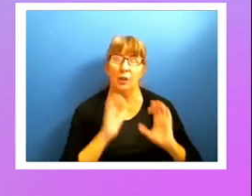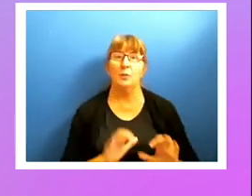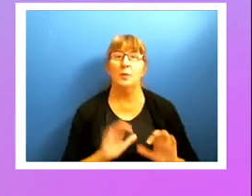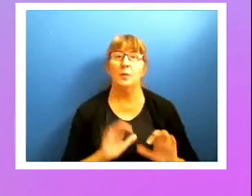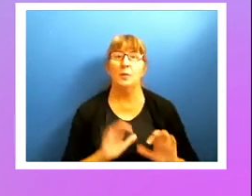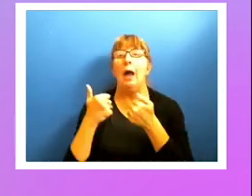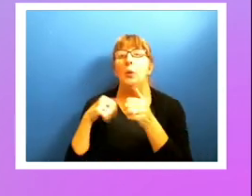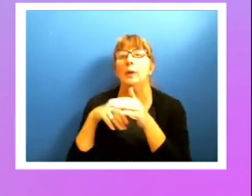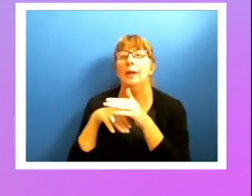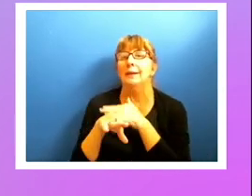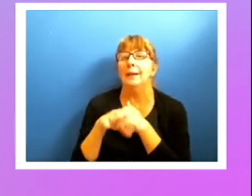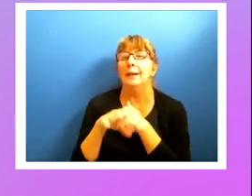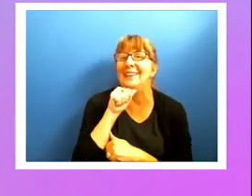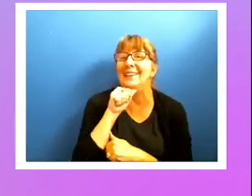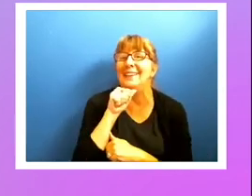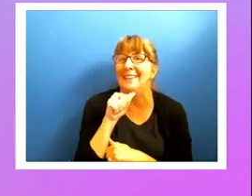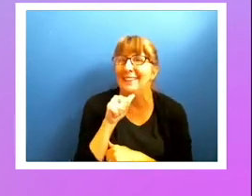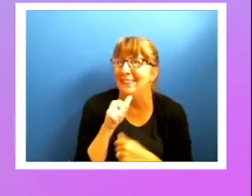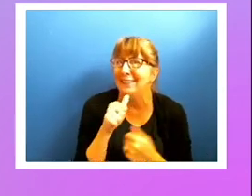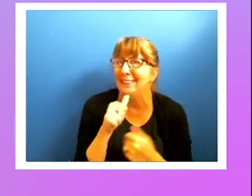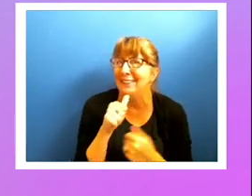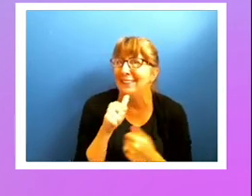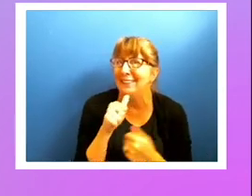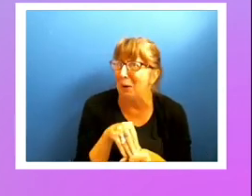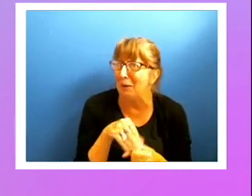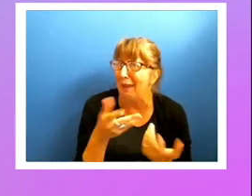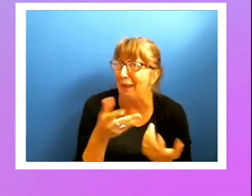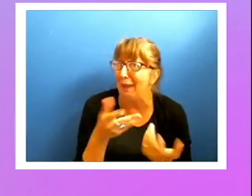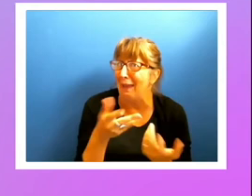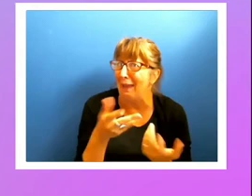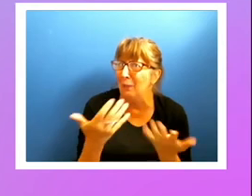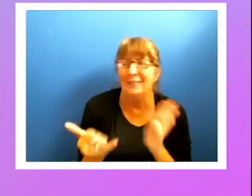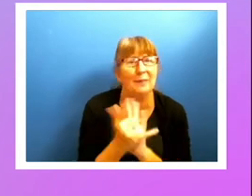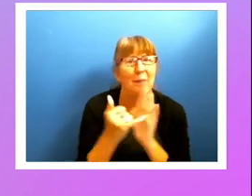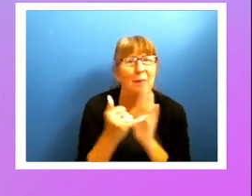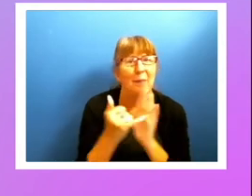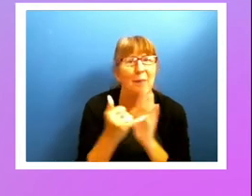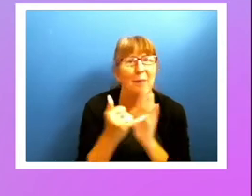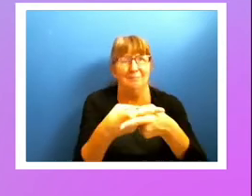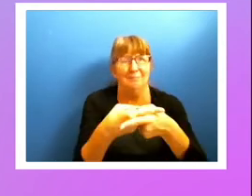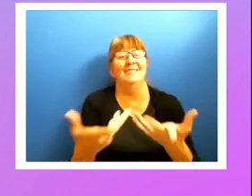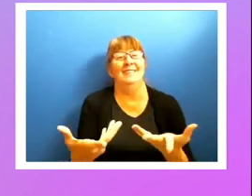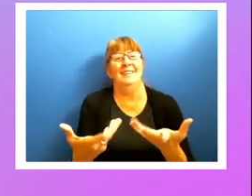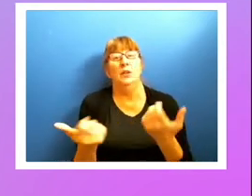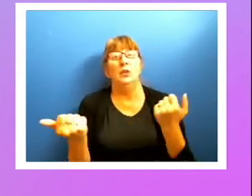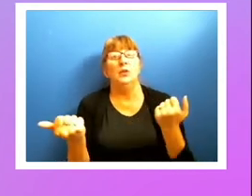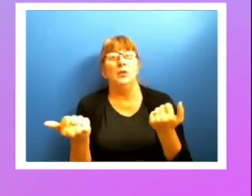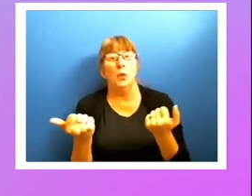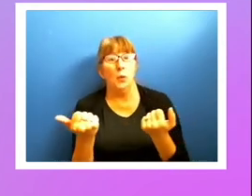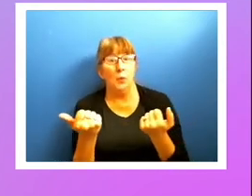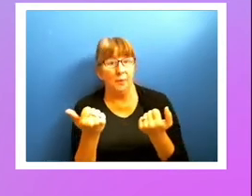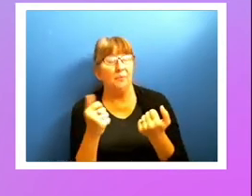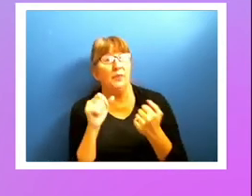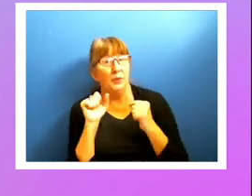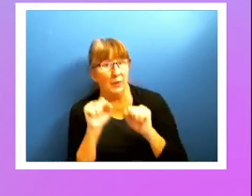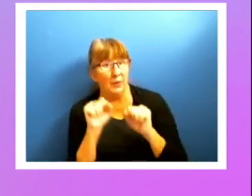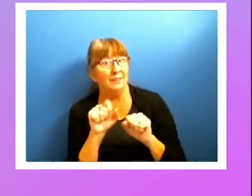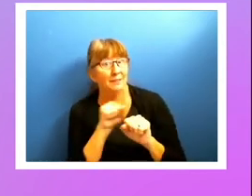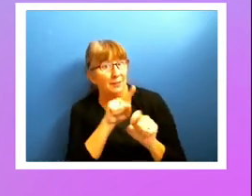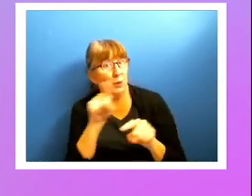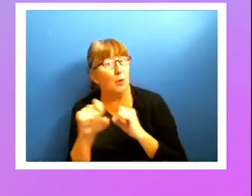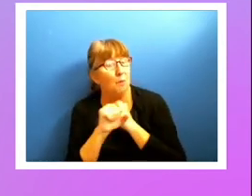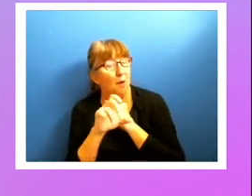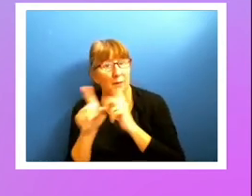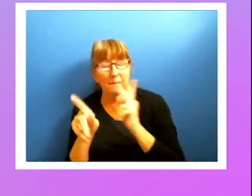not be part of that? It's just impossible. So everything else failing, you can go to the marketing people and say, look,